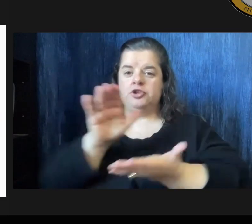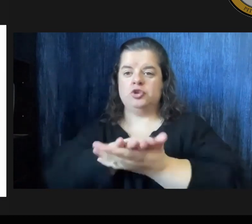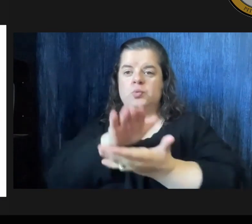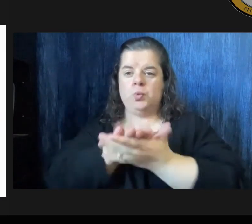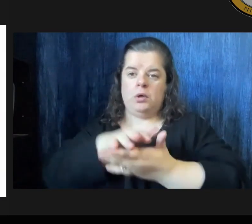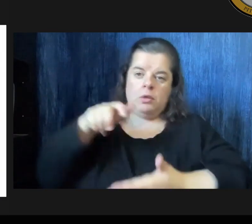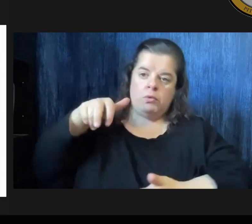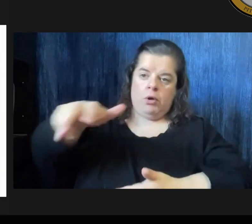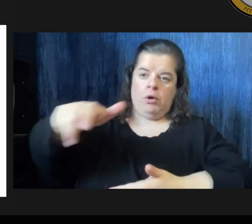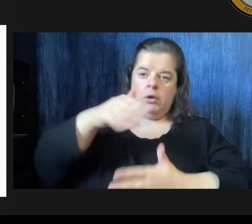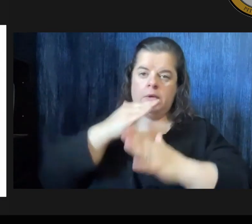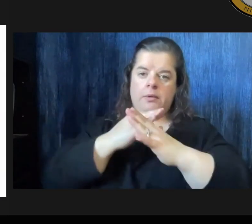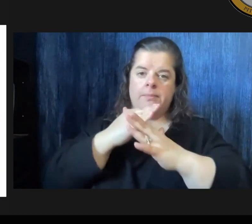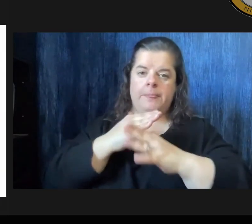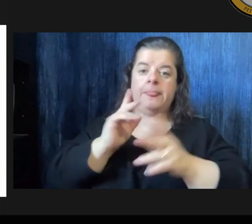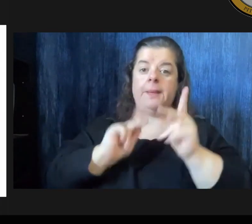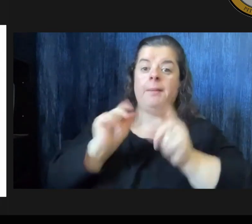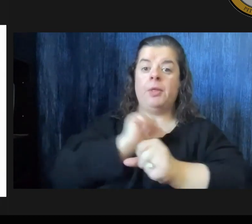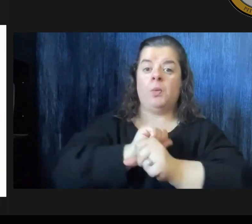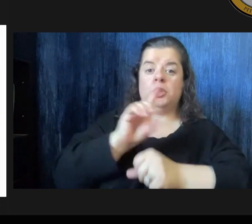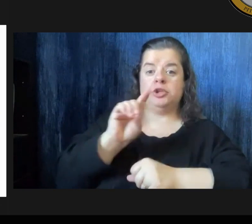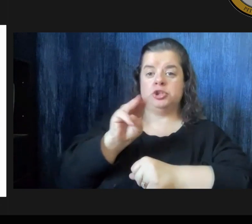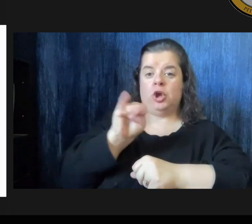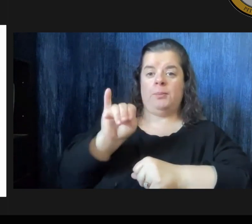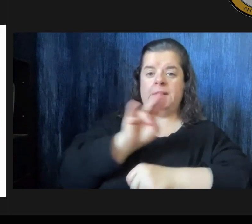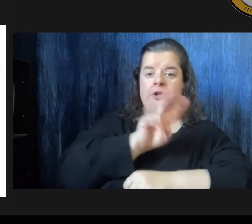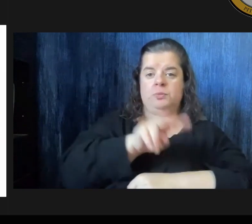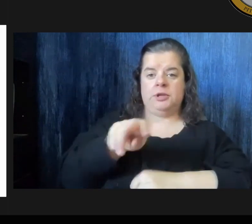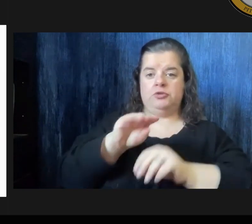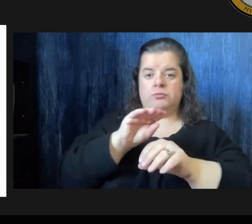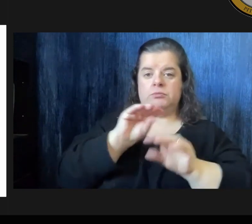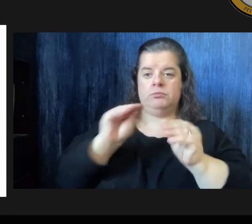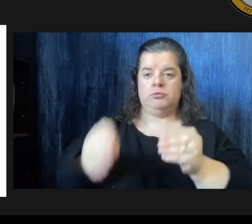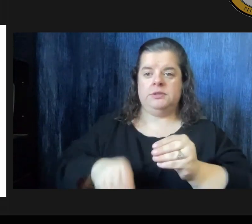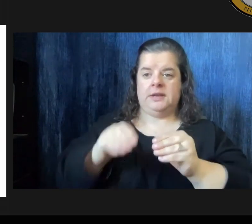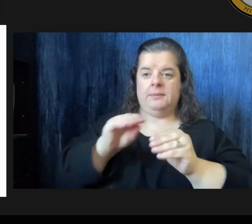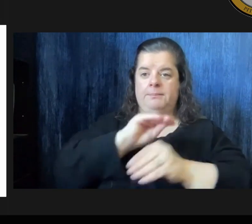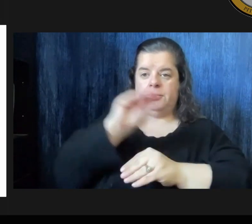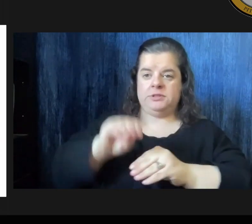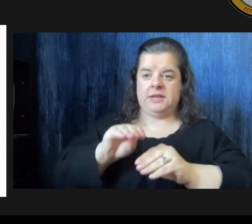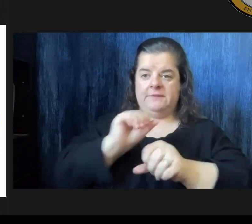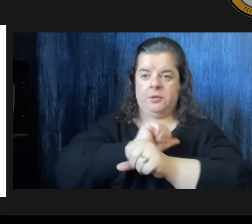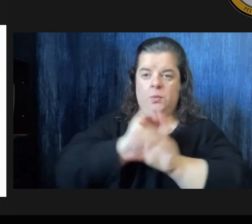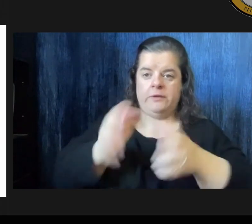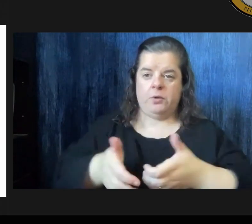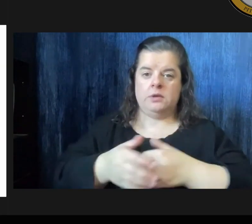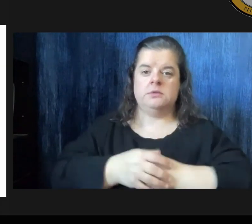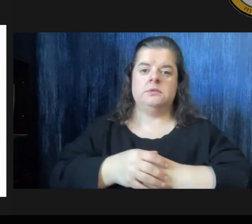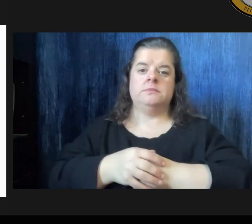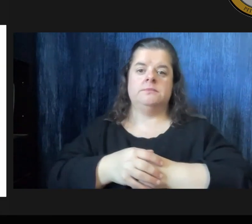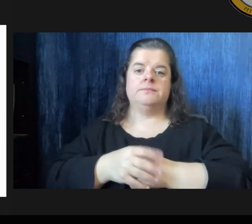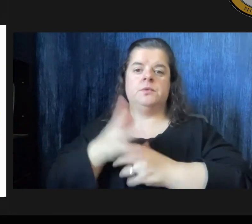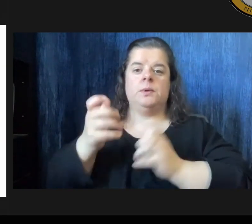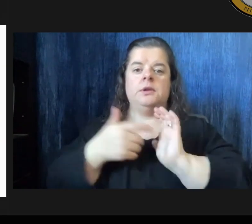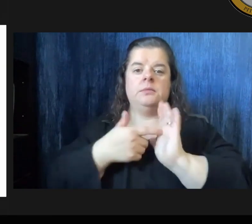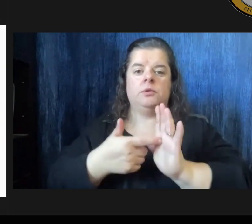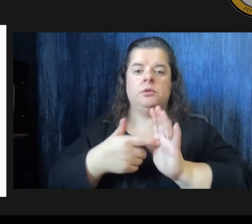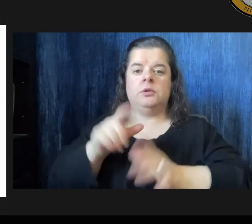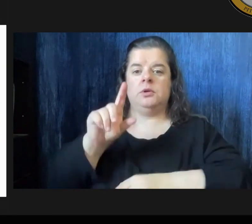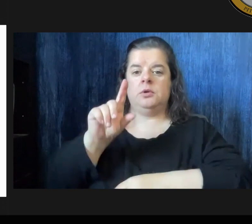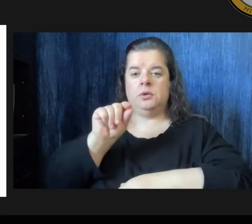public works public domi make up another 22 percent of the workforce and we just wanted to point out that the 2022